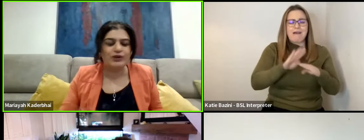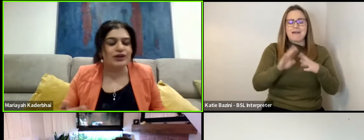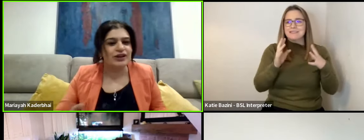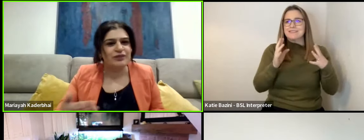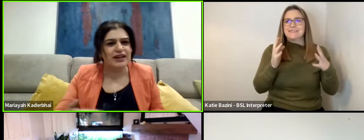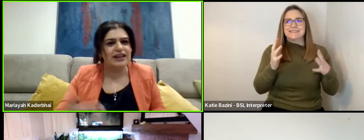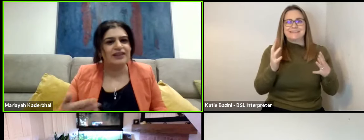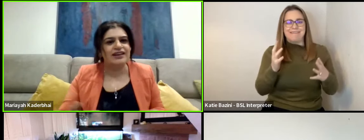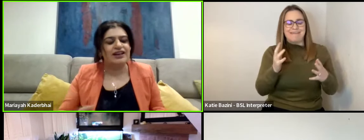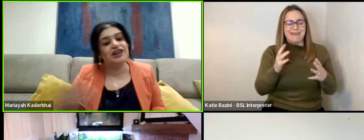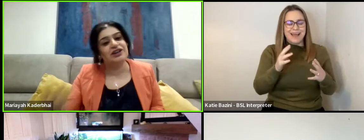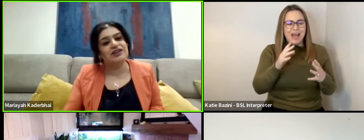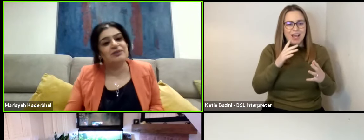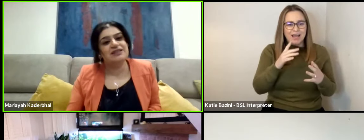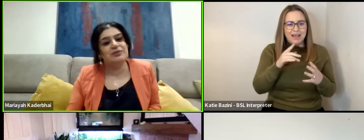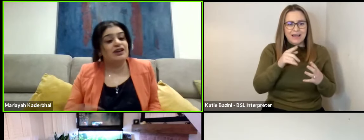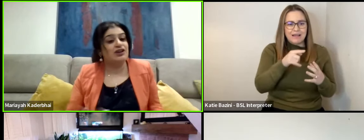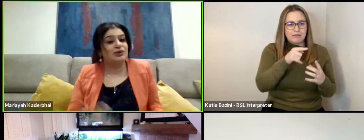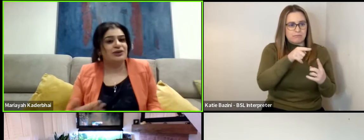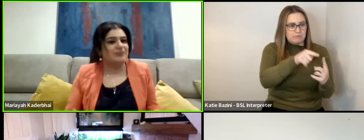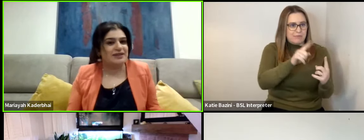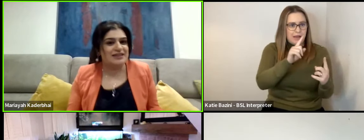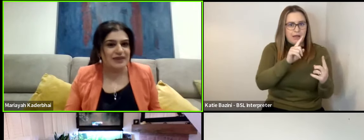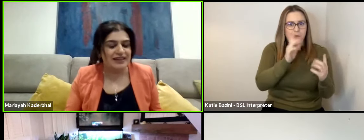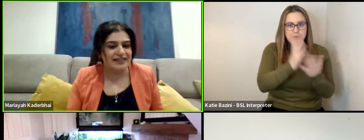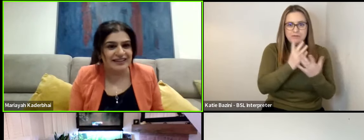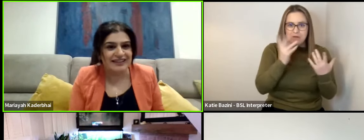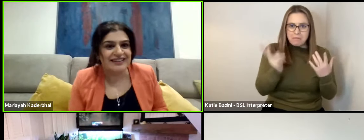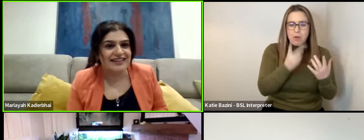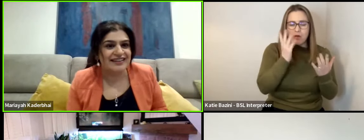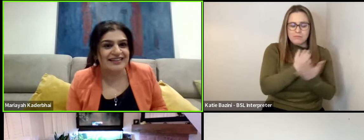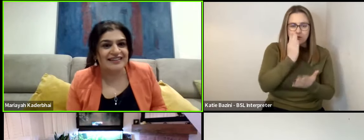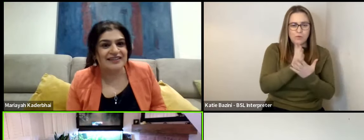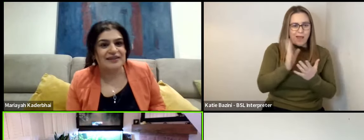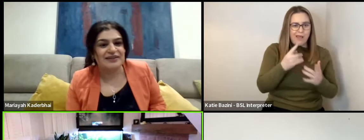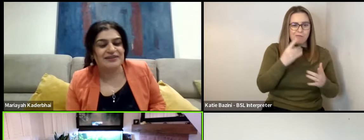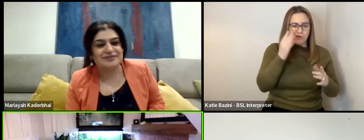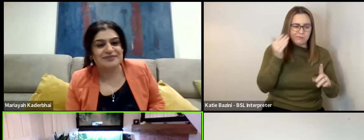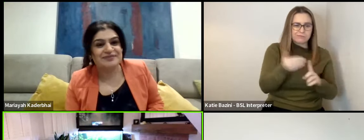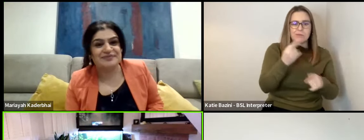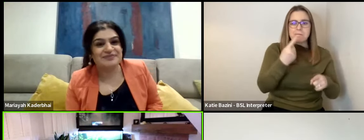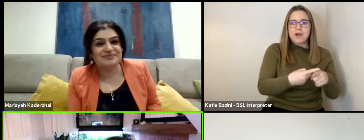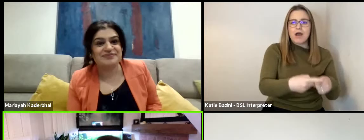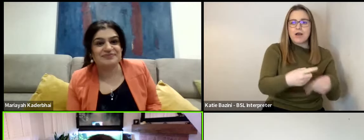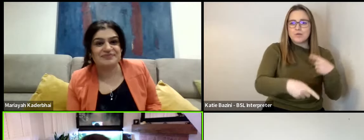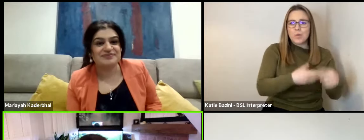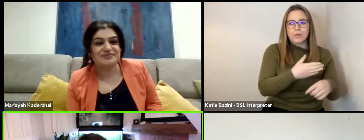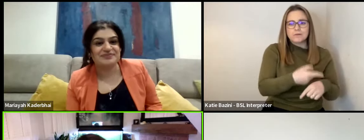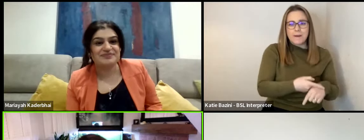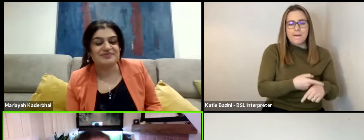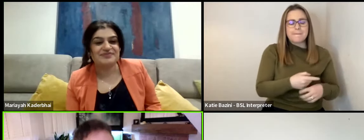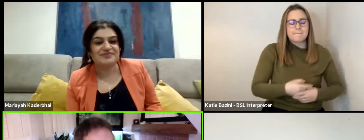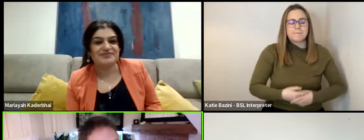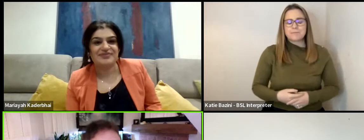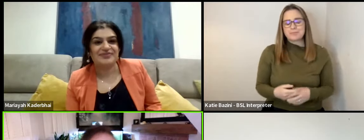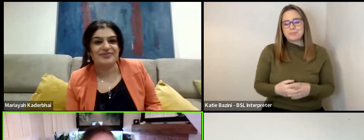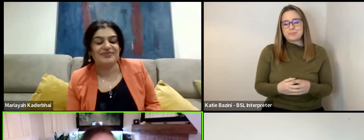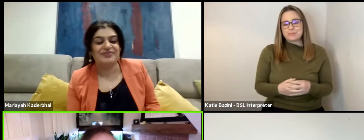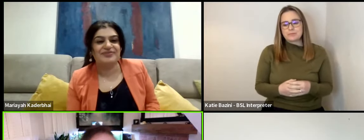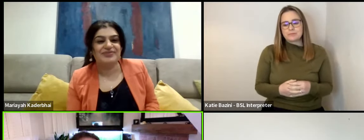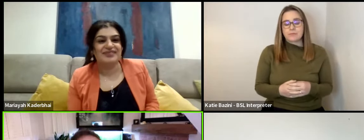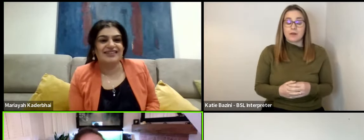And you couldn't have, he couldn't have missed a beat and you couldn't have missed a beat. It was, it was